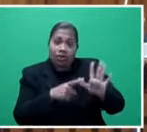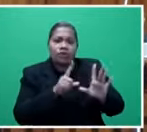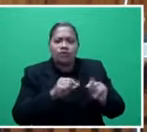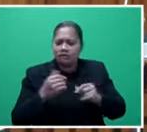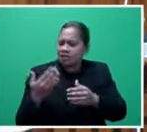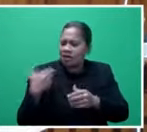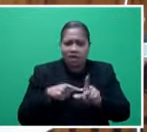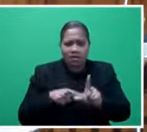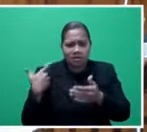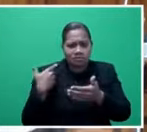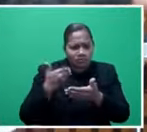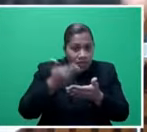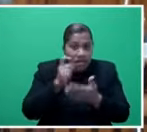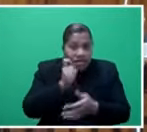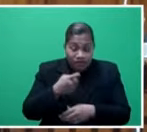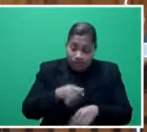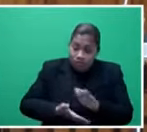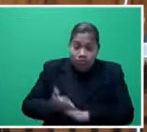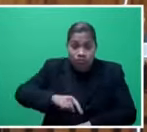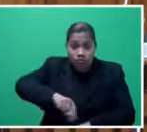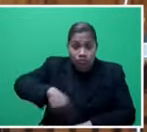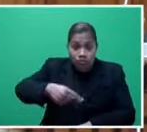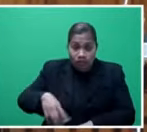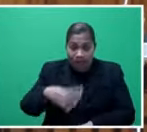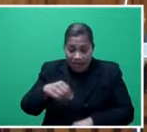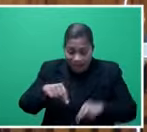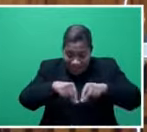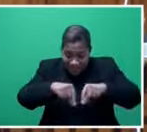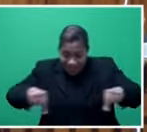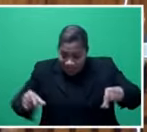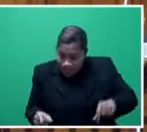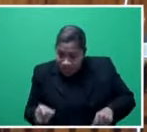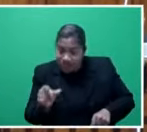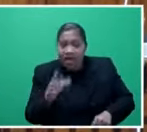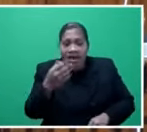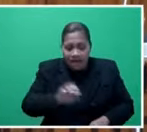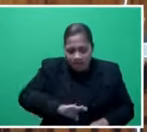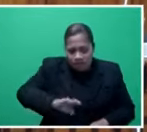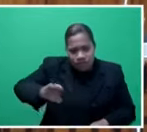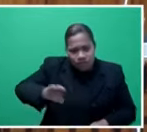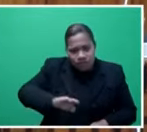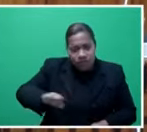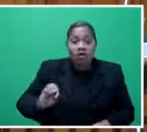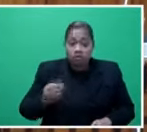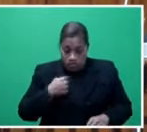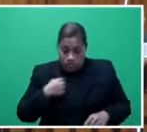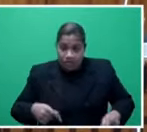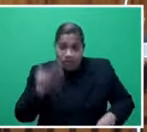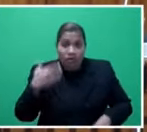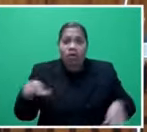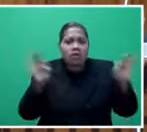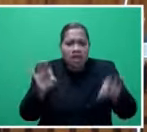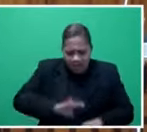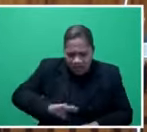if you go down Suba now, a lot of the footpaths actually have a ramp. Before, they never had ramps. So, if I'm on a wheelchair, if I want to cross the road,